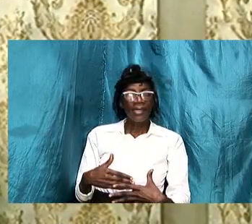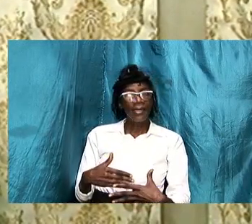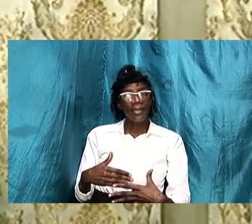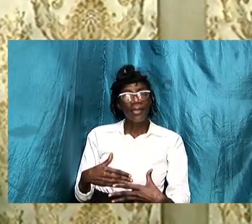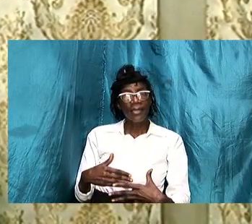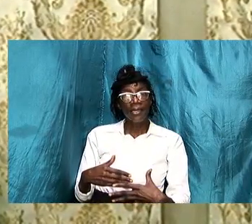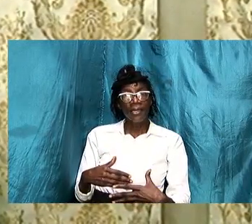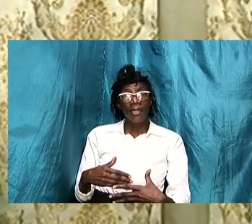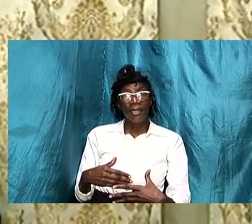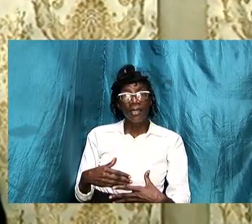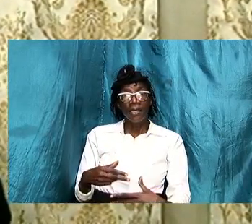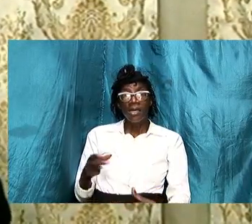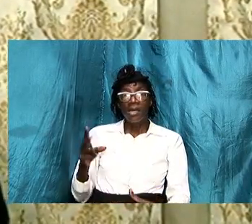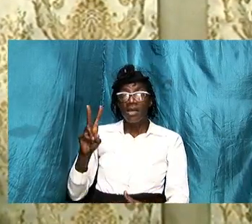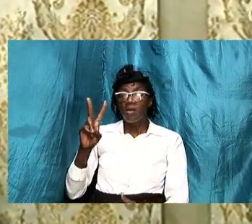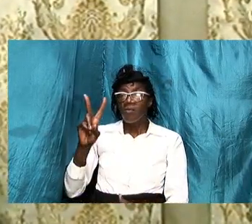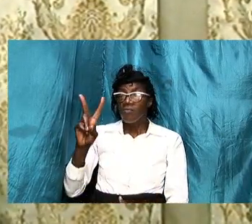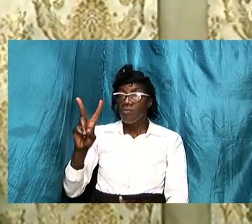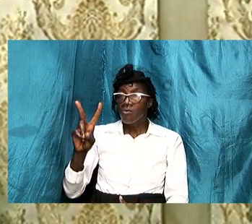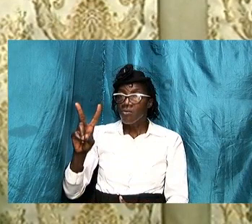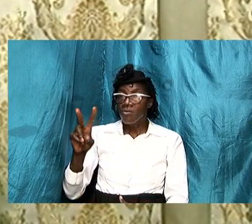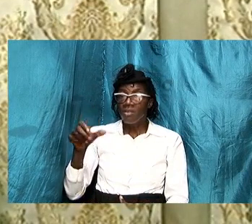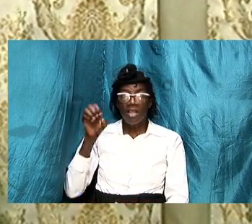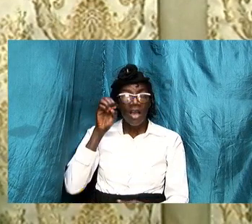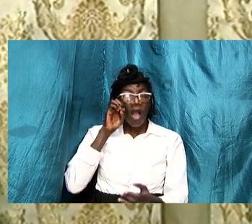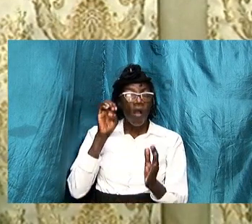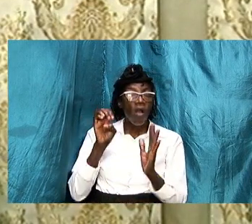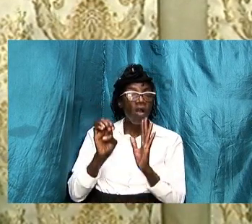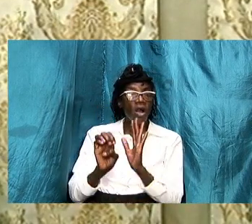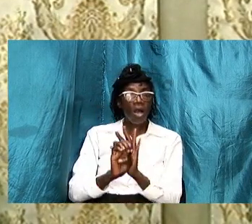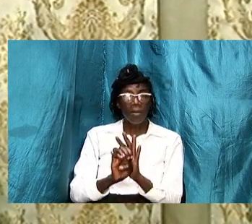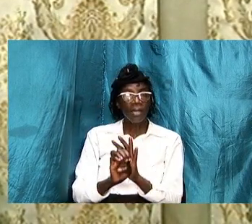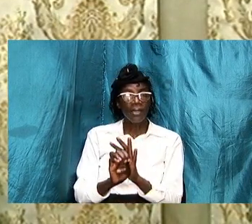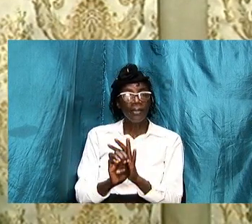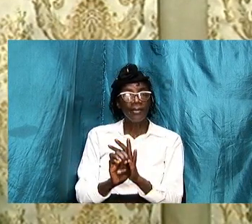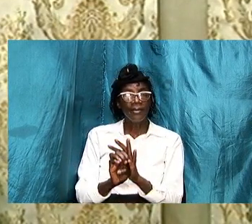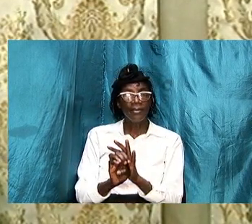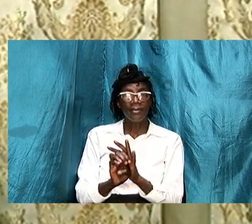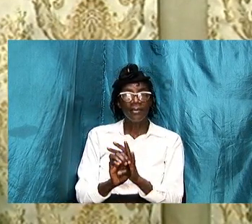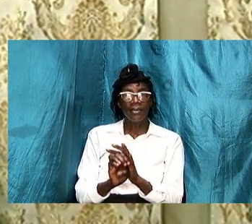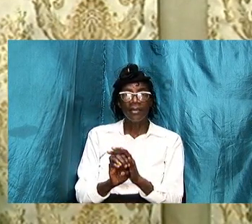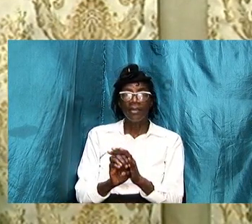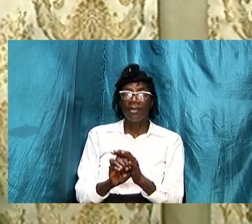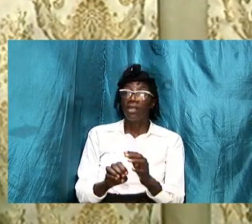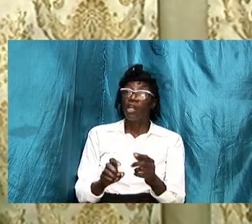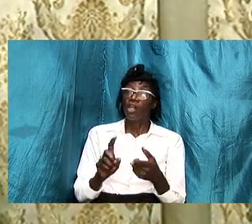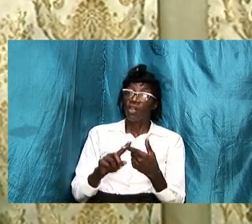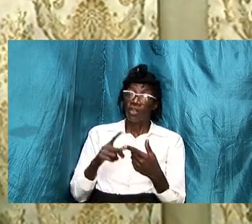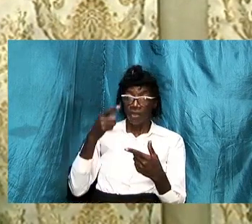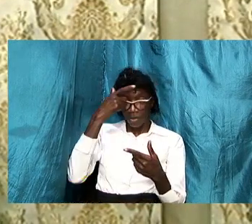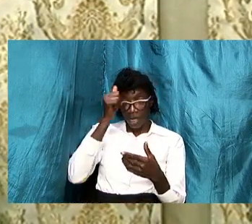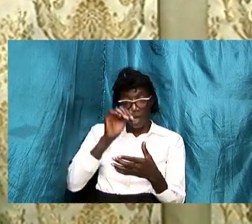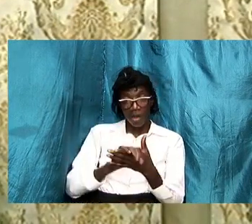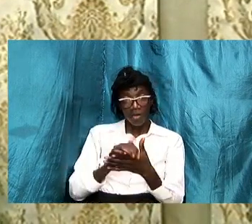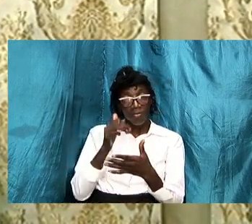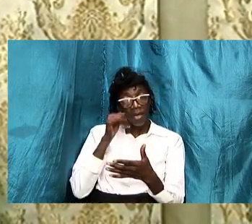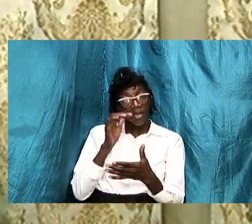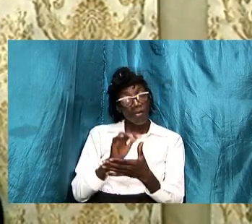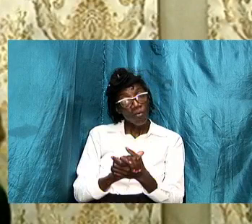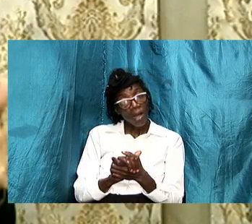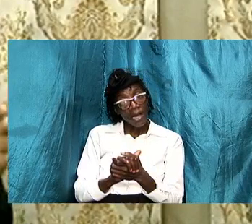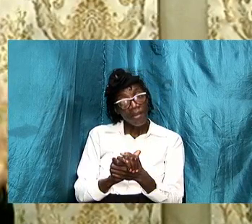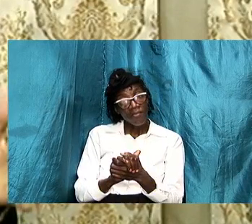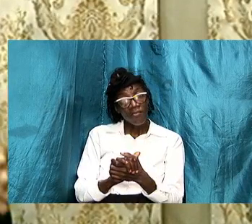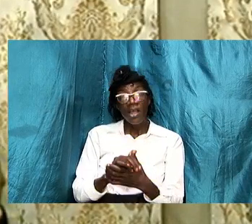both both commands both to the husband and to the wife in